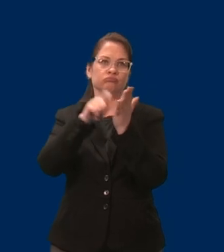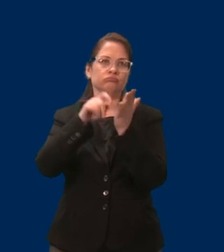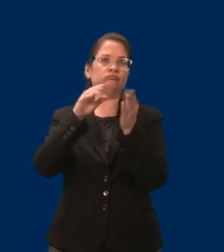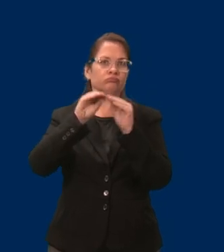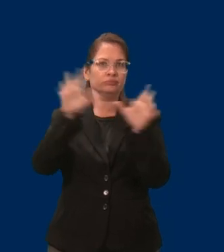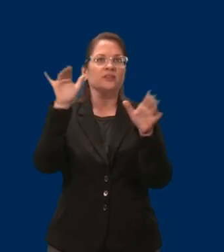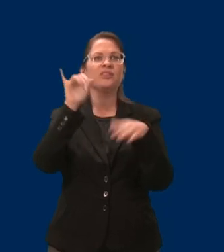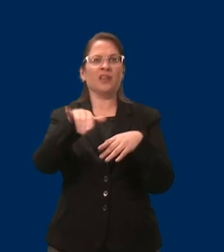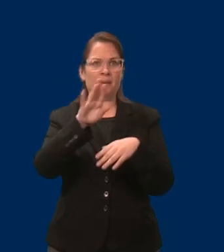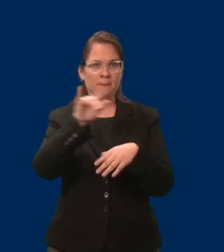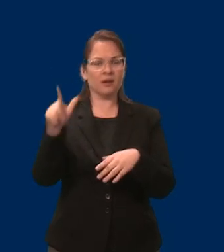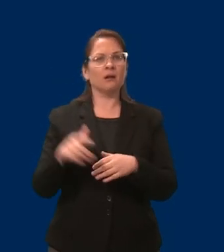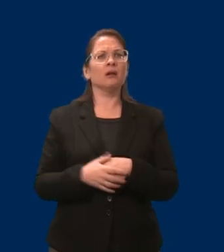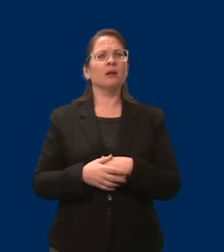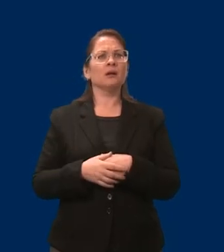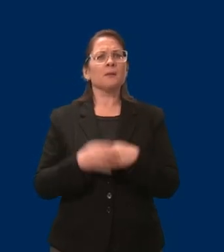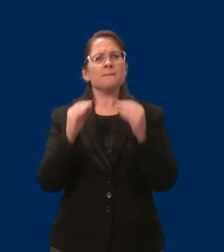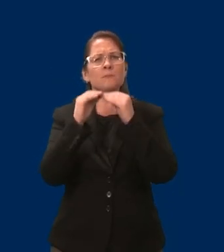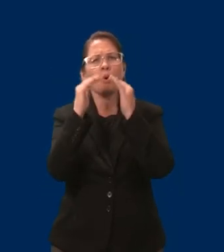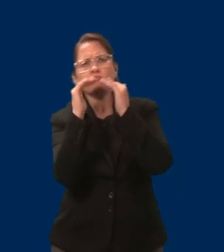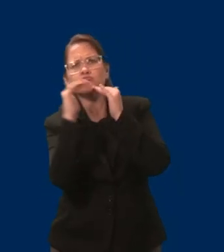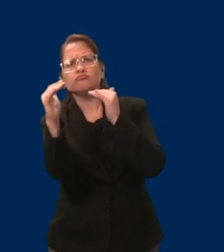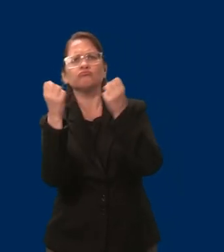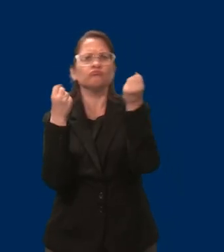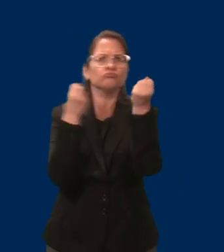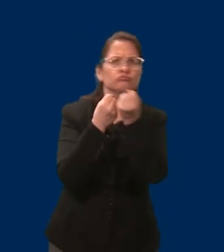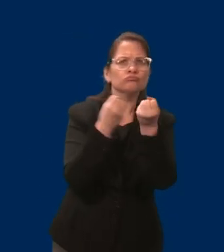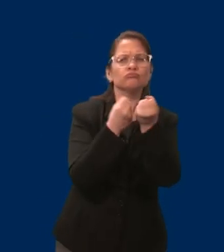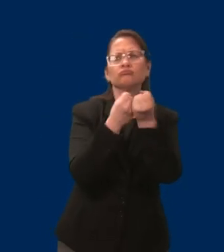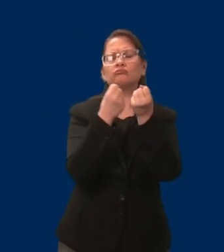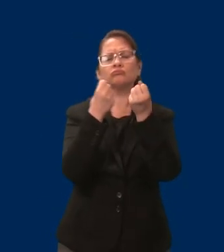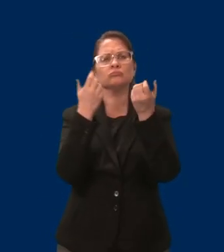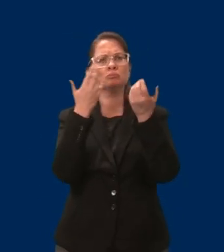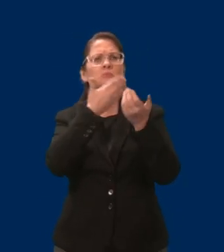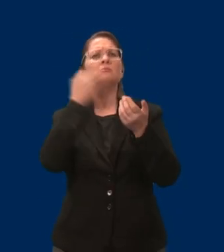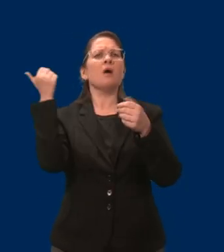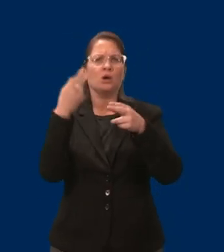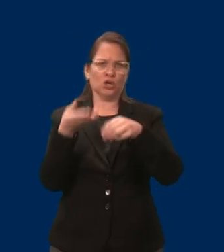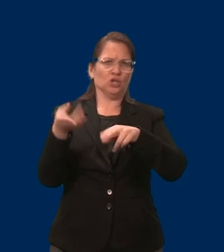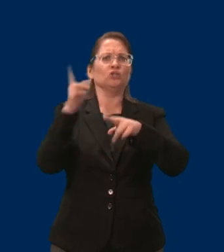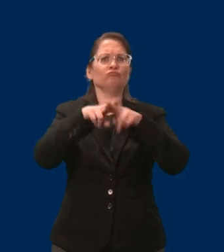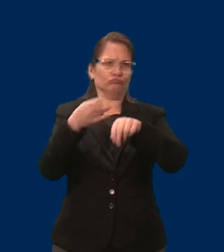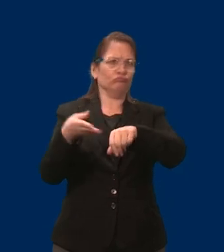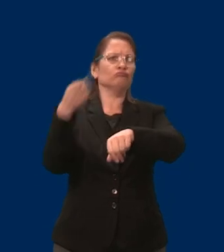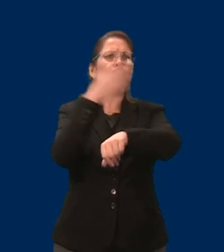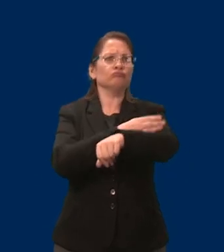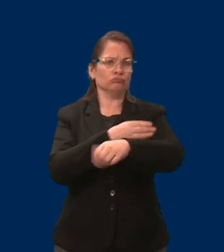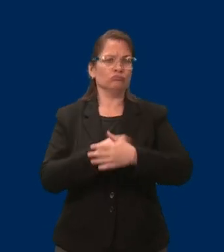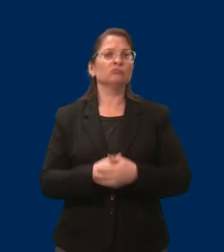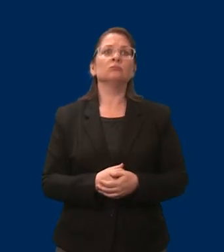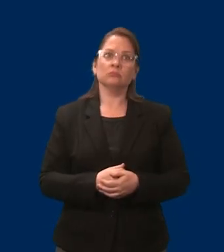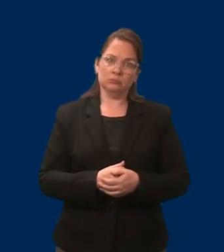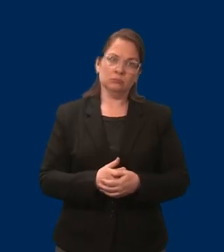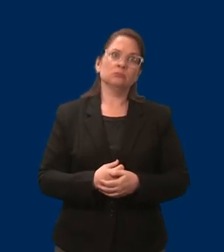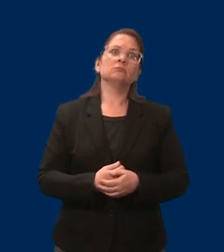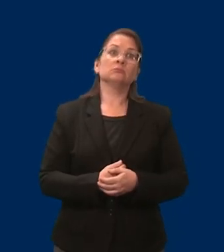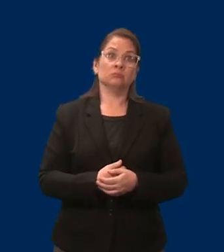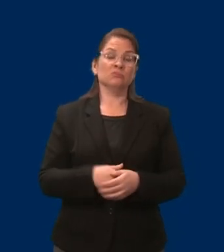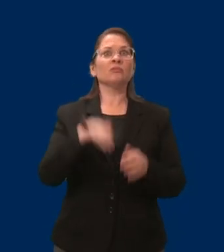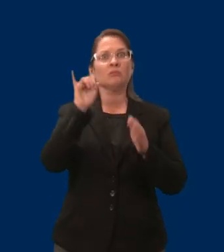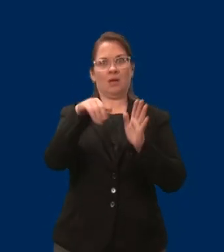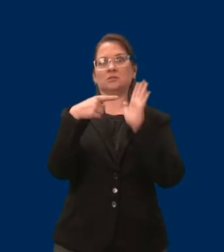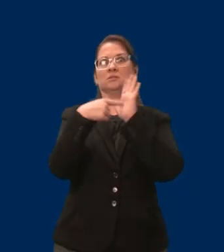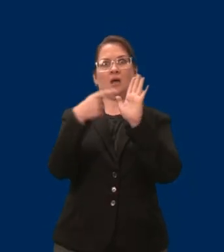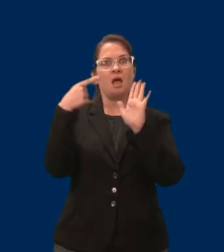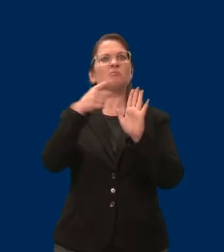stabilizing workforce, and this whole thing. That's a prime example of something that we need to finish this year.